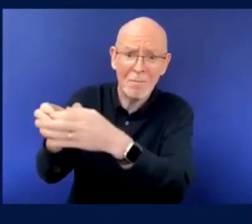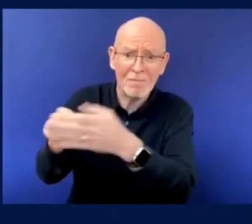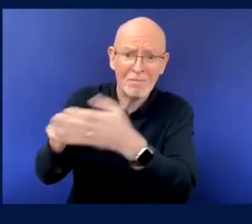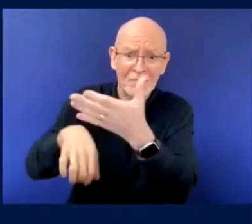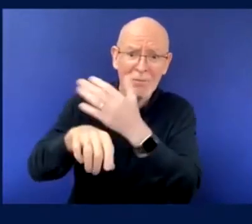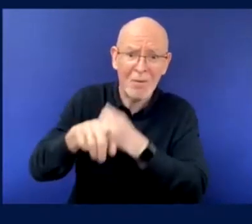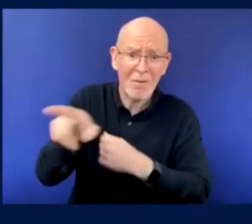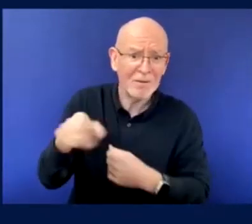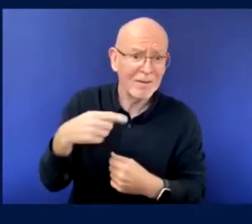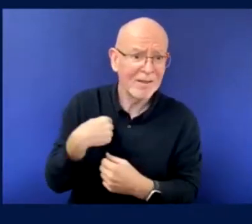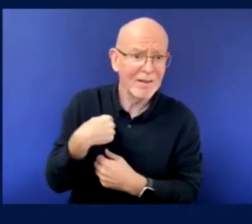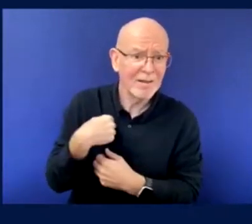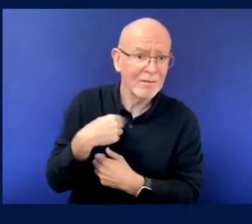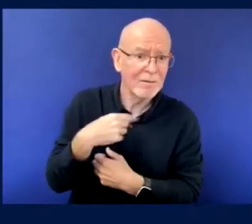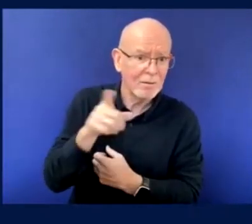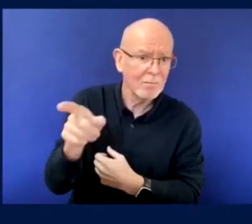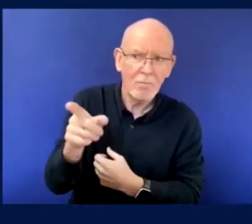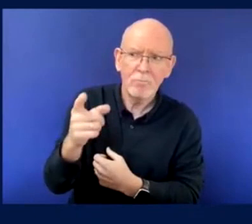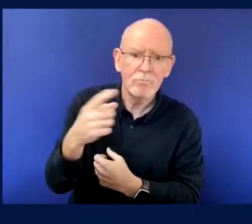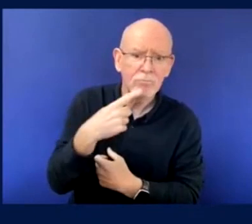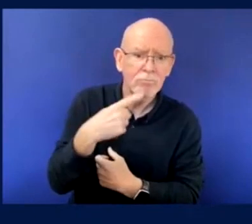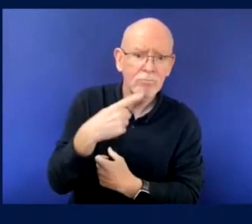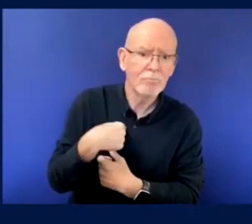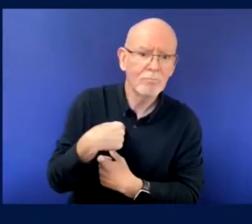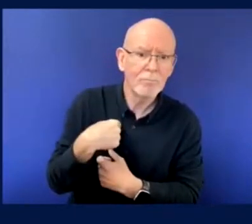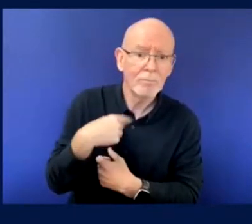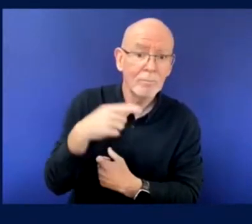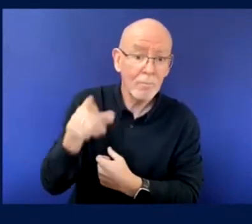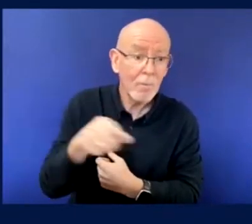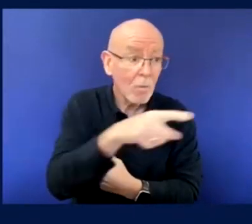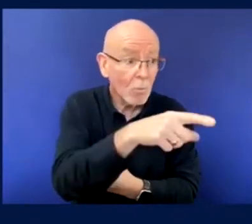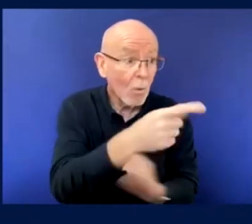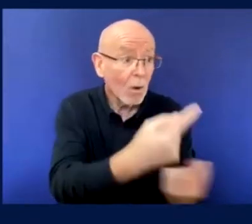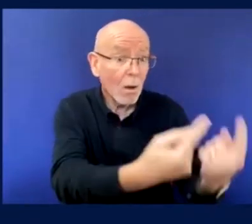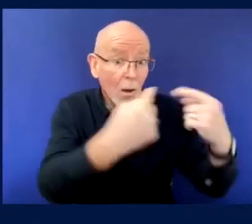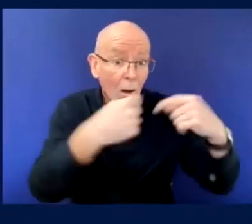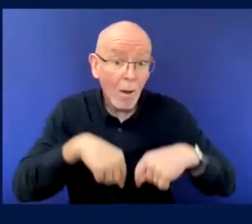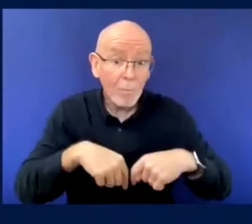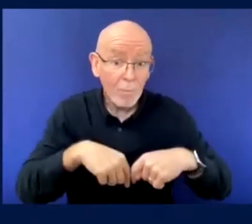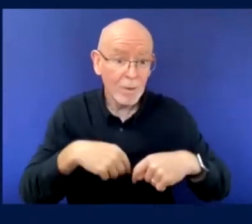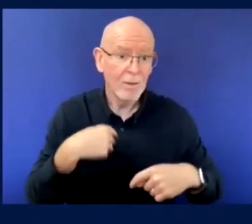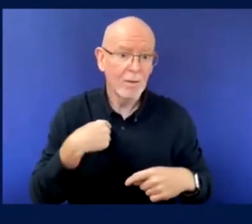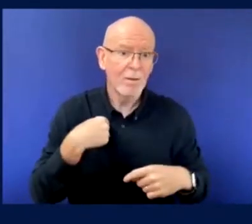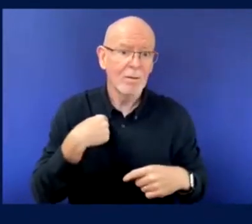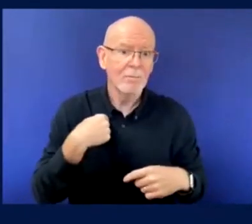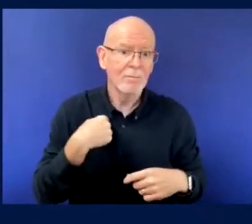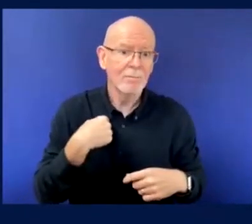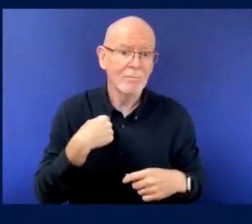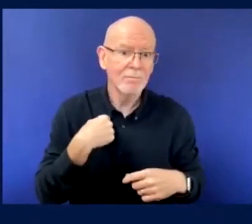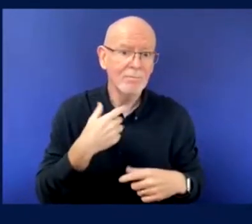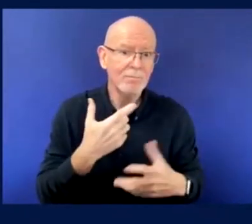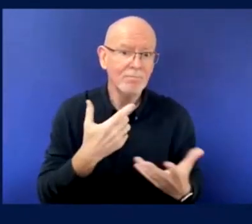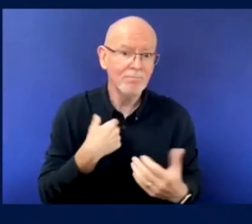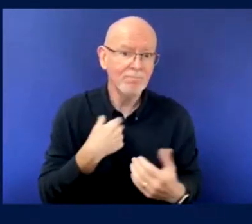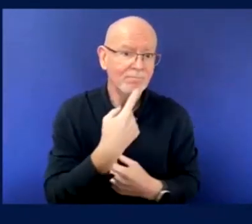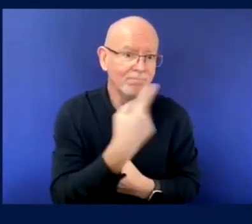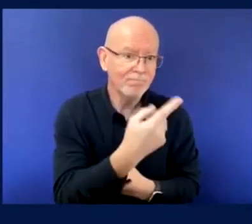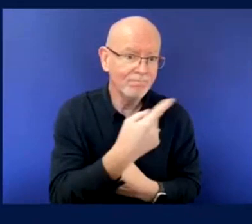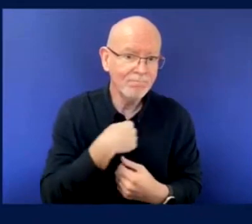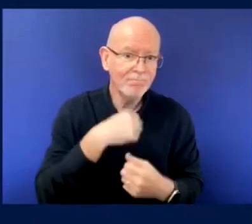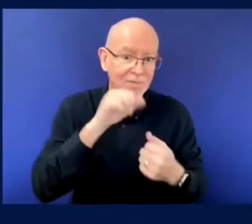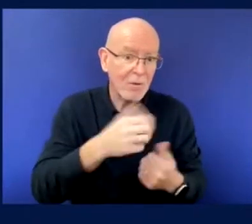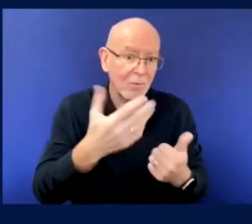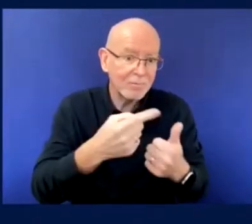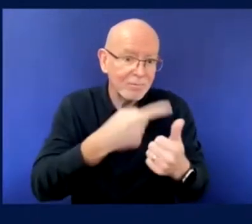section where sort of visually impaired people might sit and there's extra room for assistance dogs or that. And that information isn't available on the